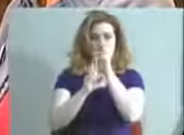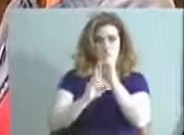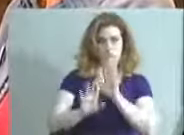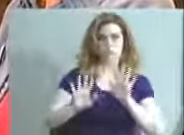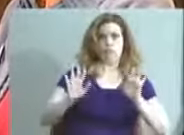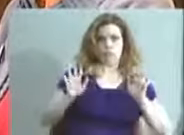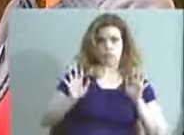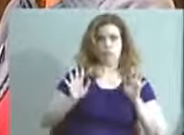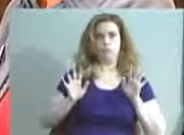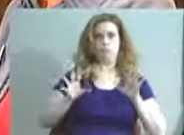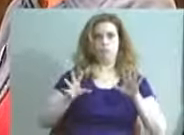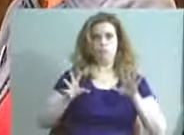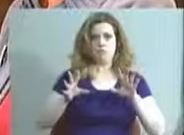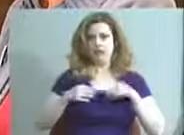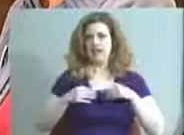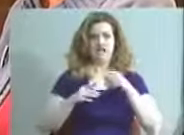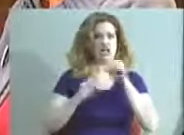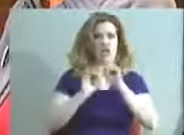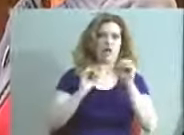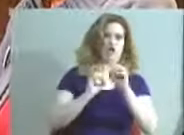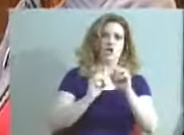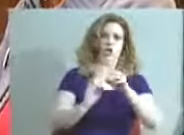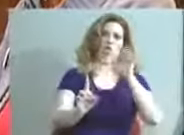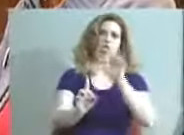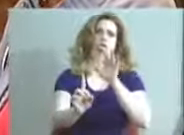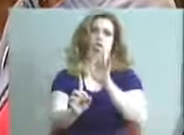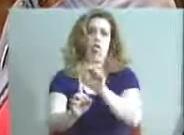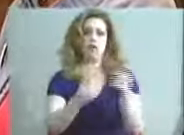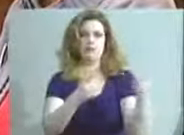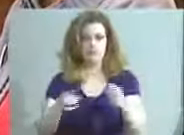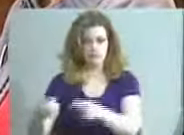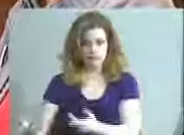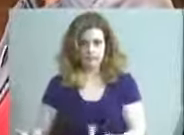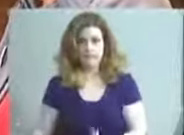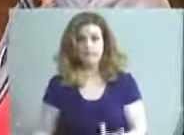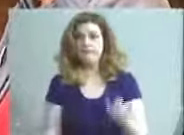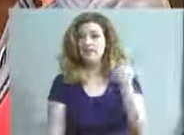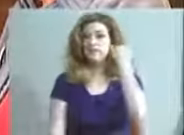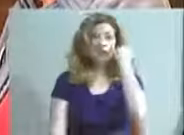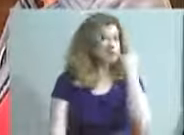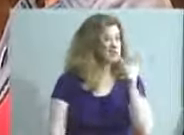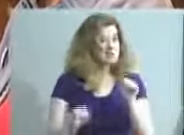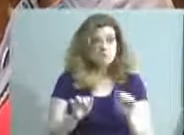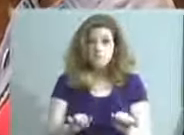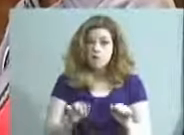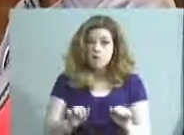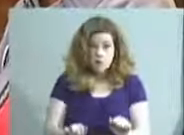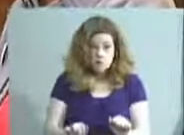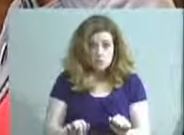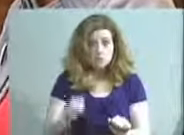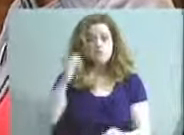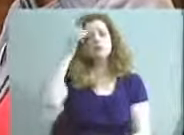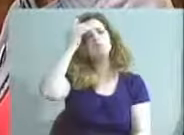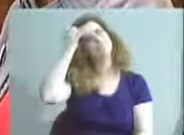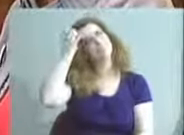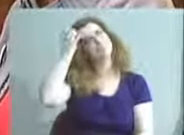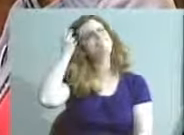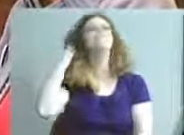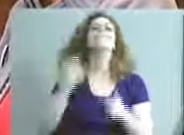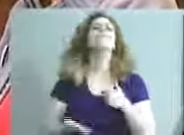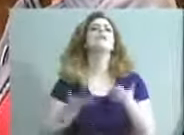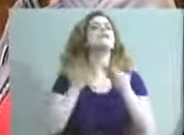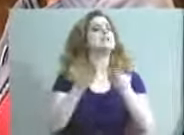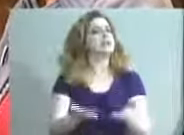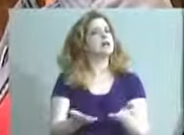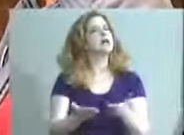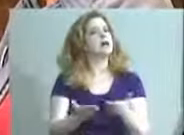and no proselytizing will be done. If that is not possible, then I suggest that